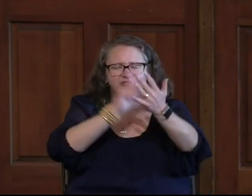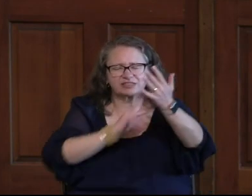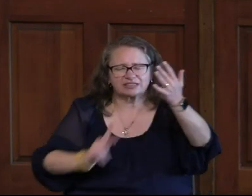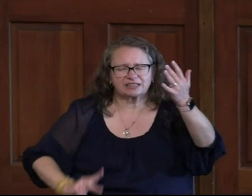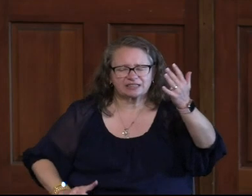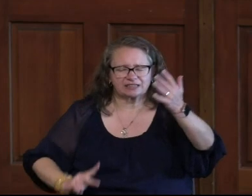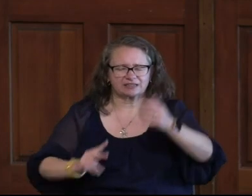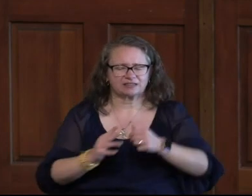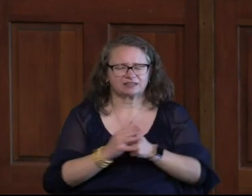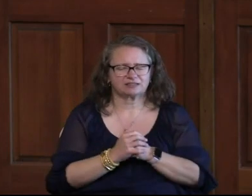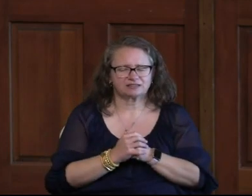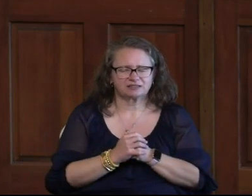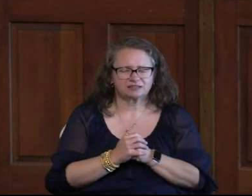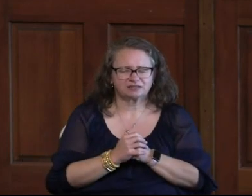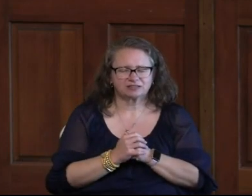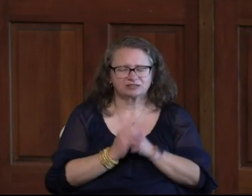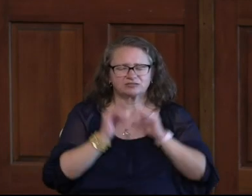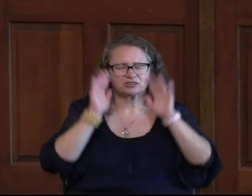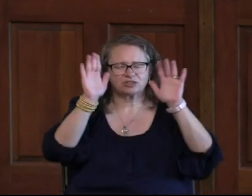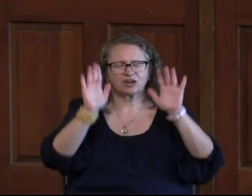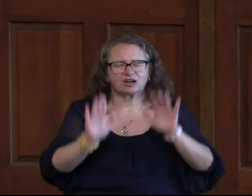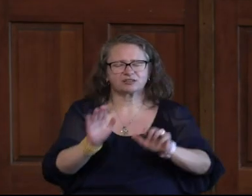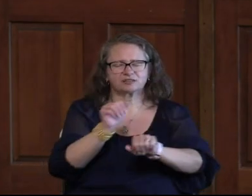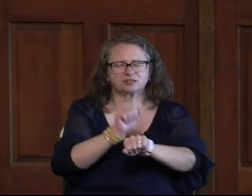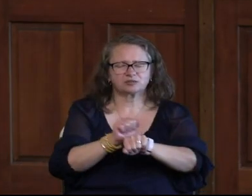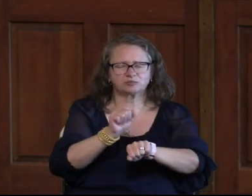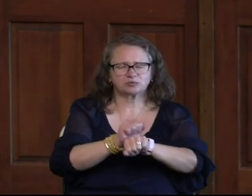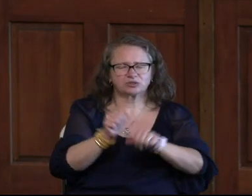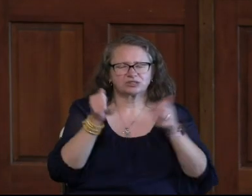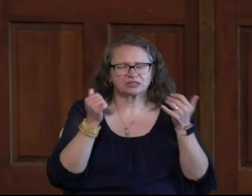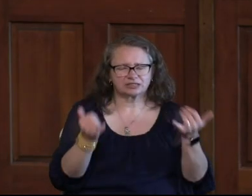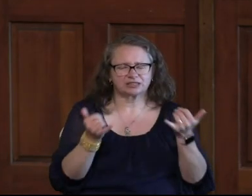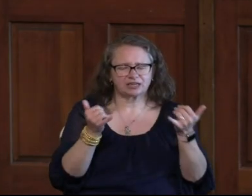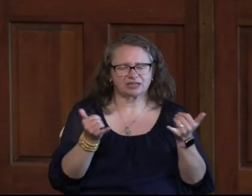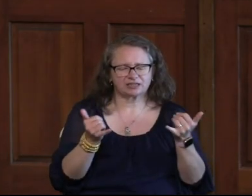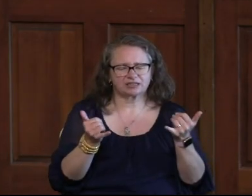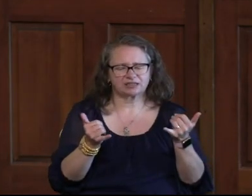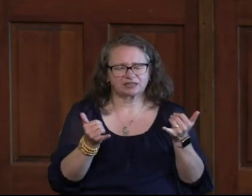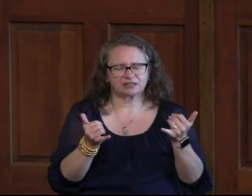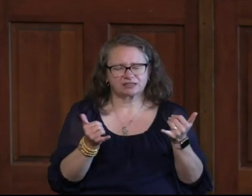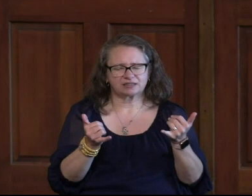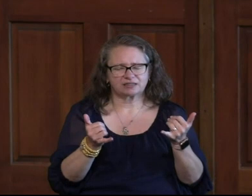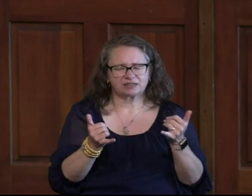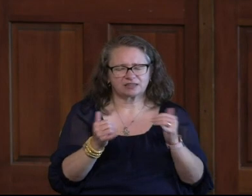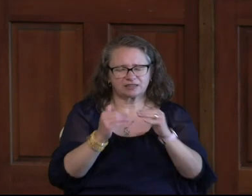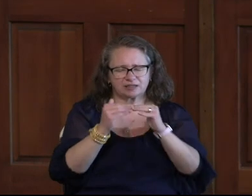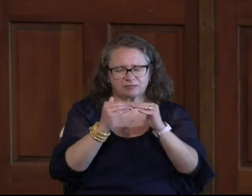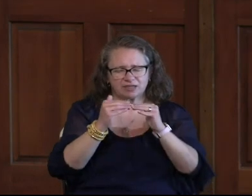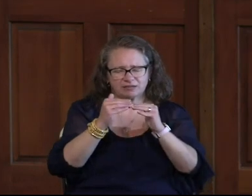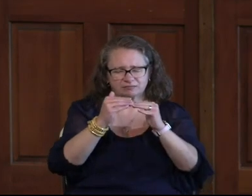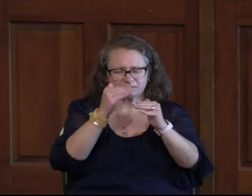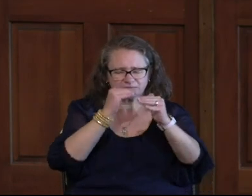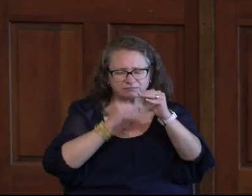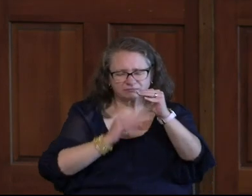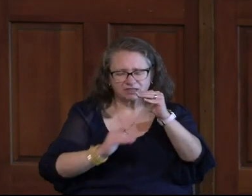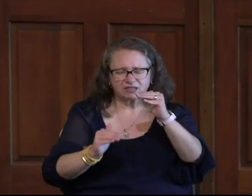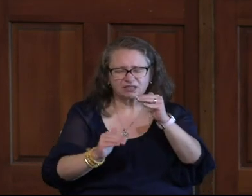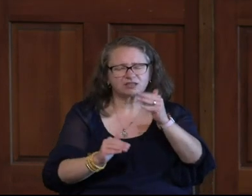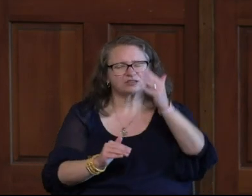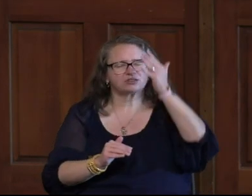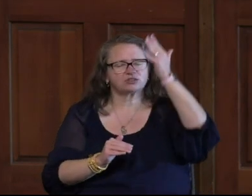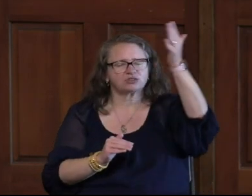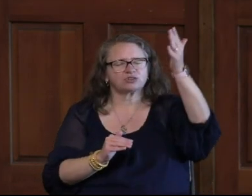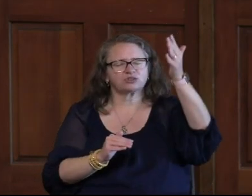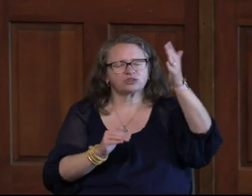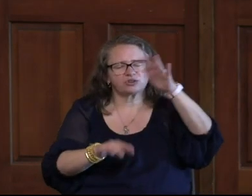Canyon of your awesomeness today. And to be small. To be small,